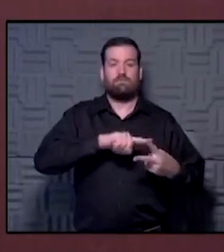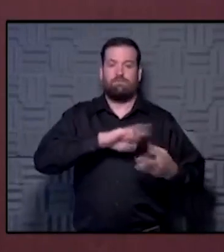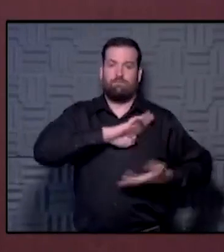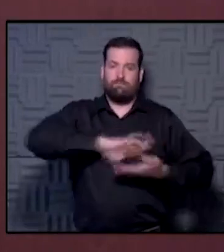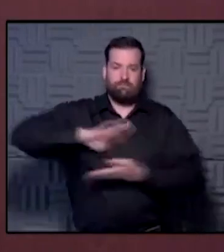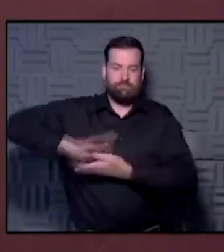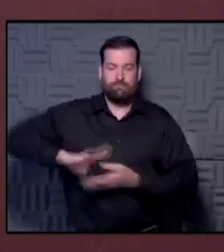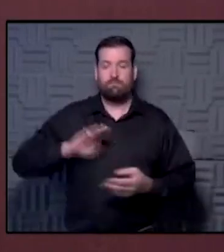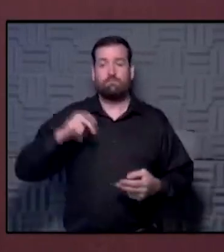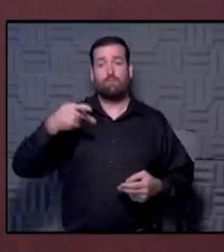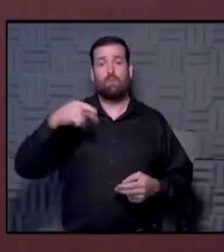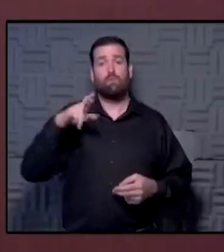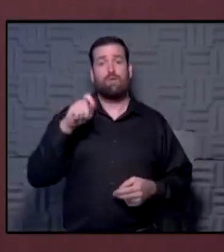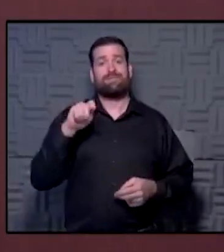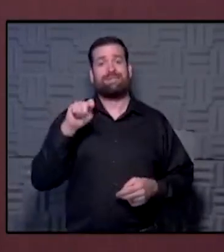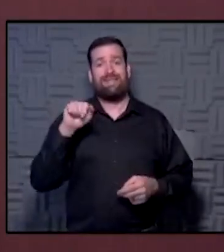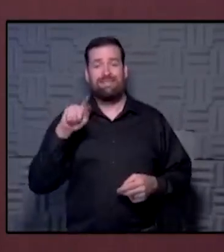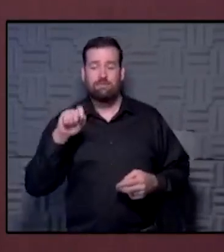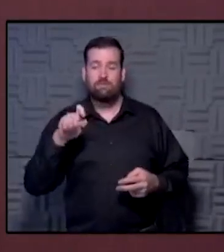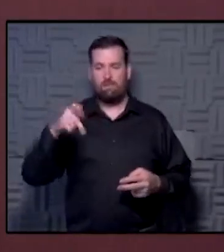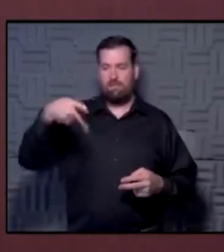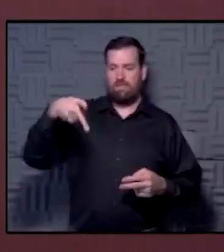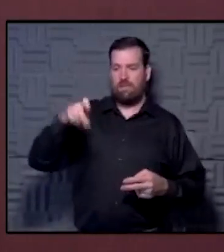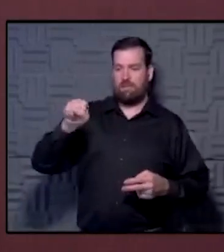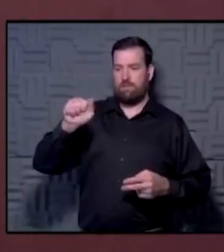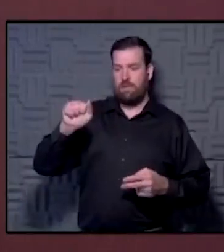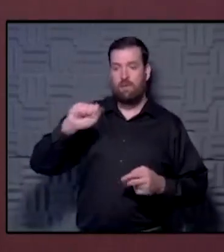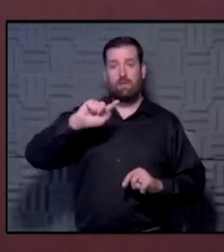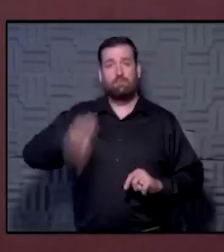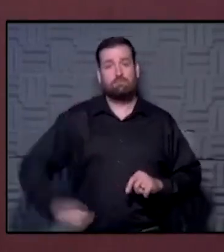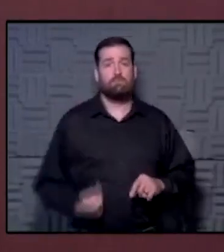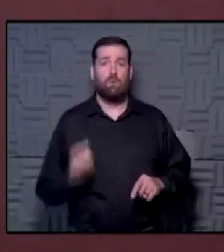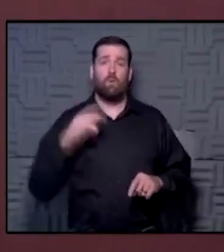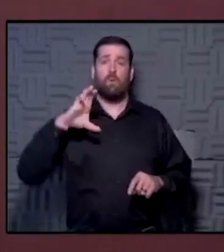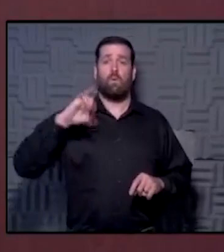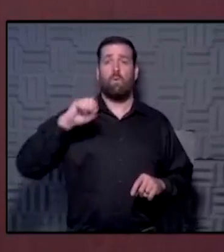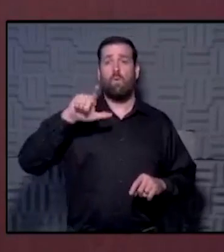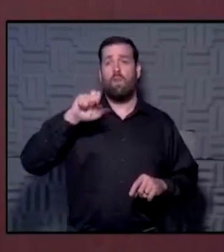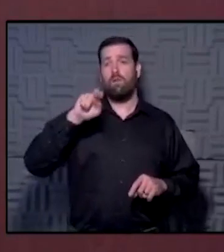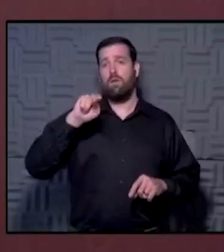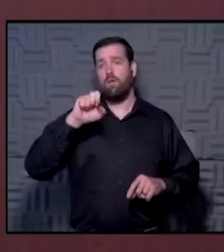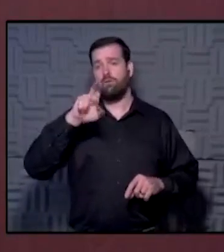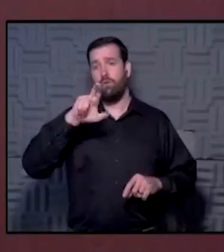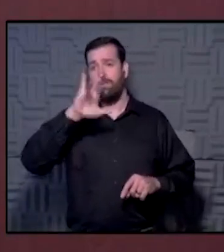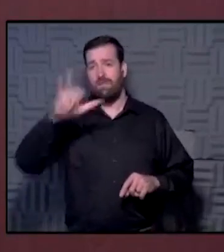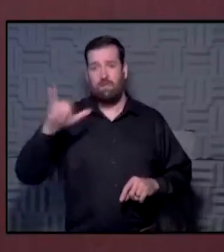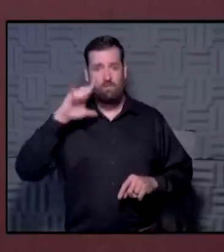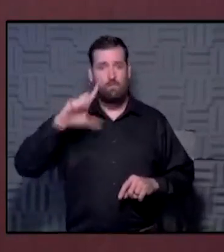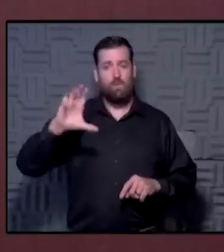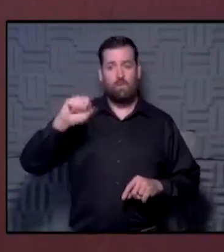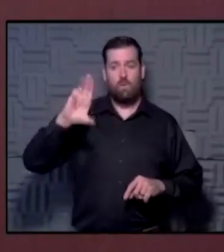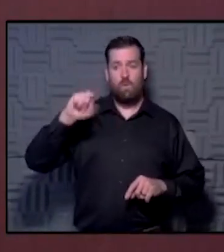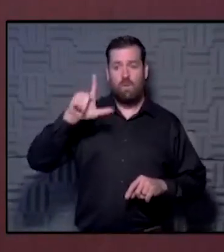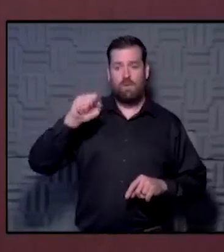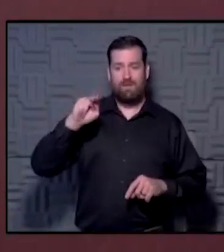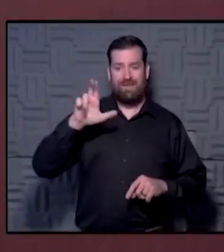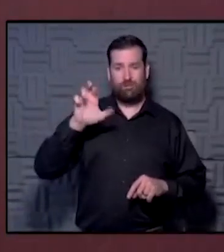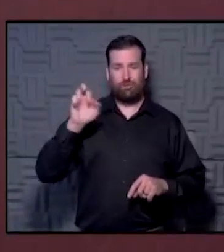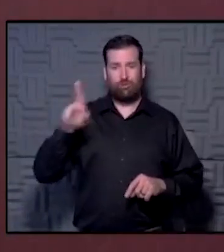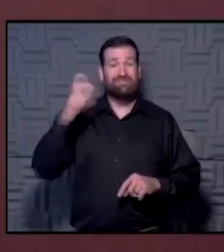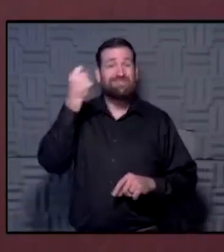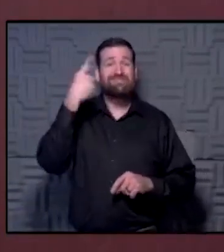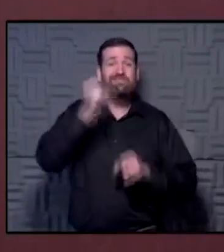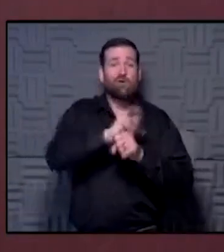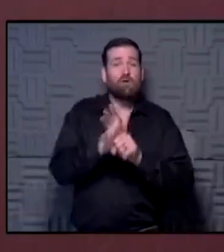cancer, there's PSA. There's colonoscopy for colon cancer. So we know that COVID led to probably cancellation